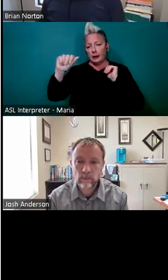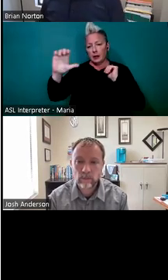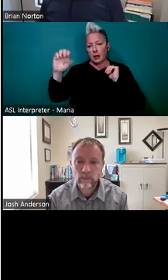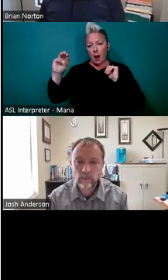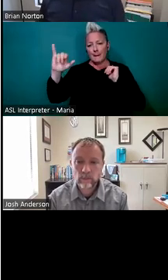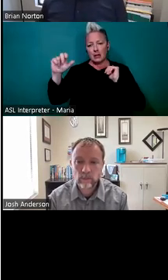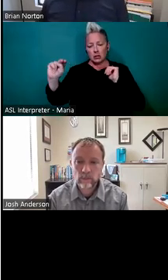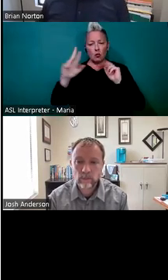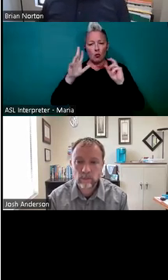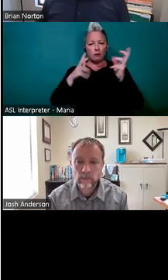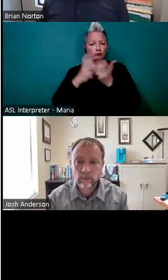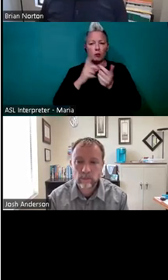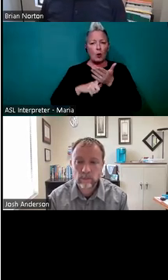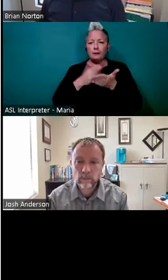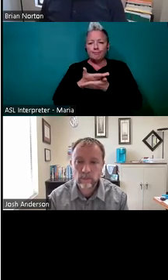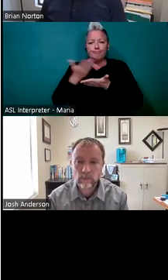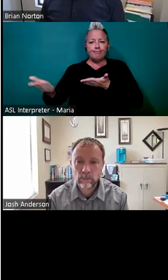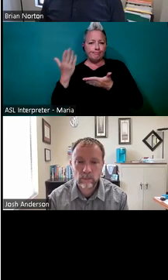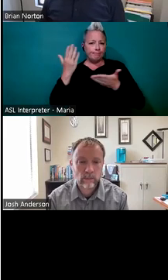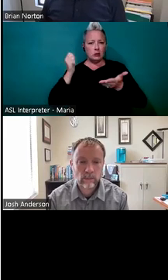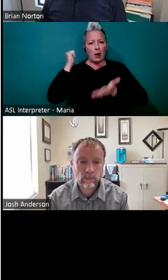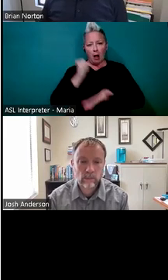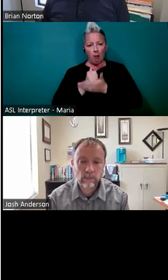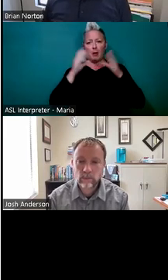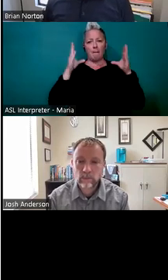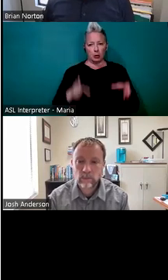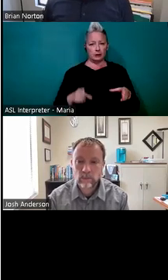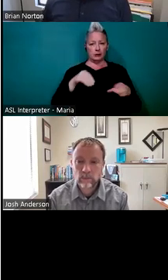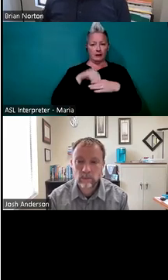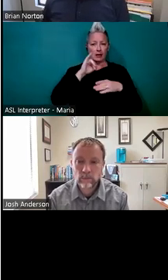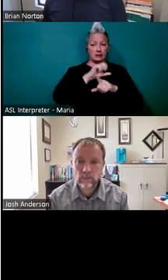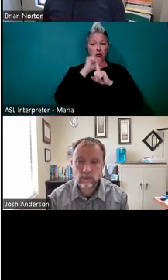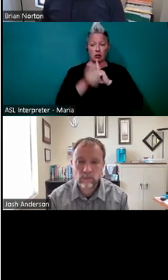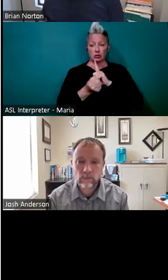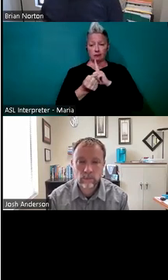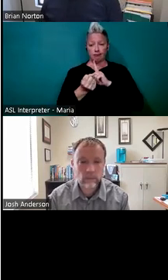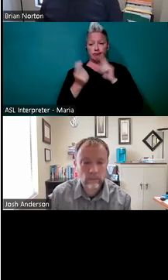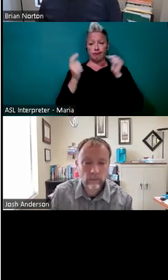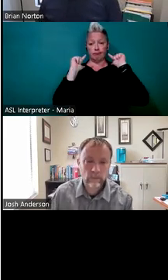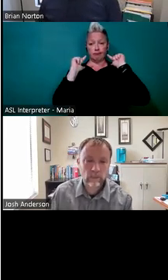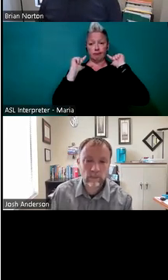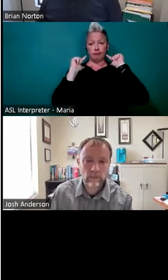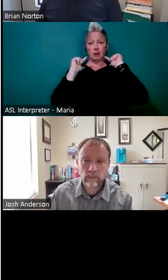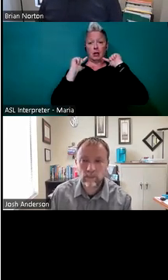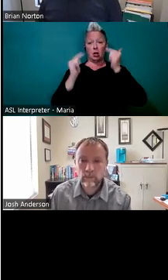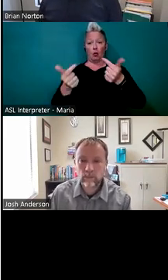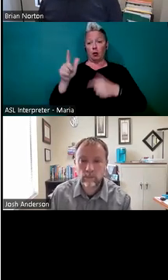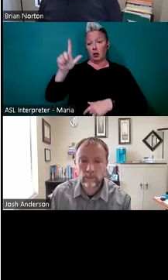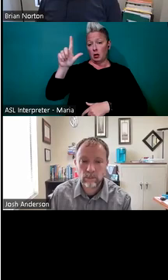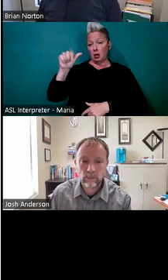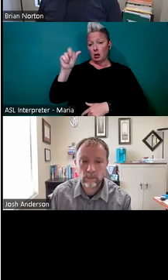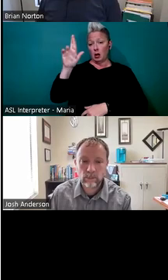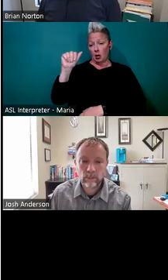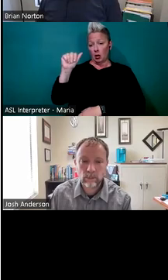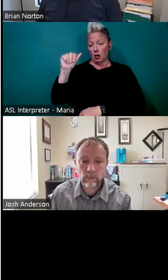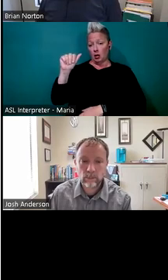think could be helpful for someone in this situation? And Brian, would you like to remind them